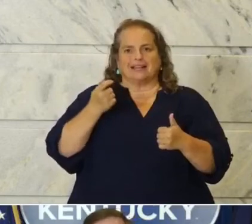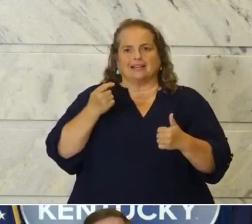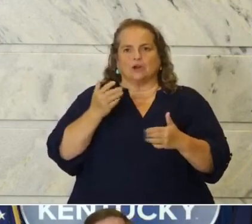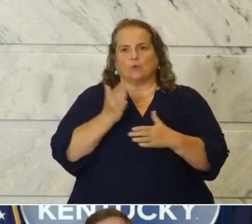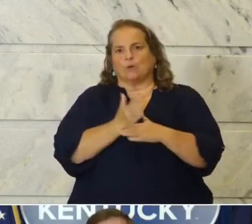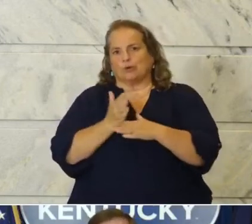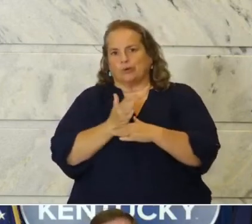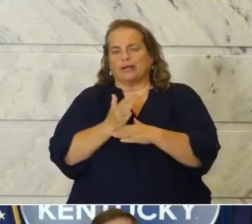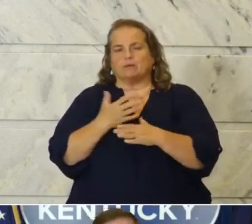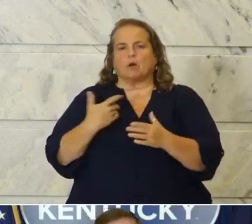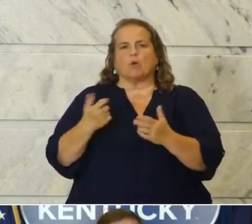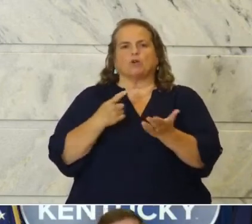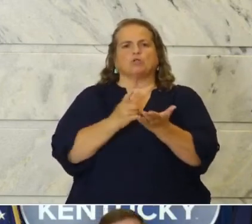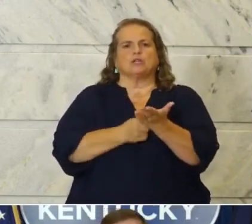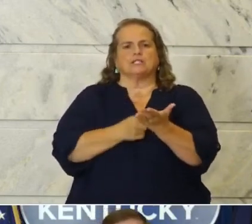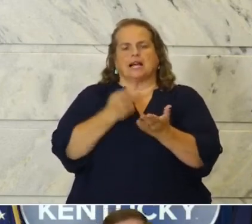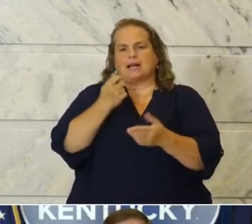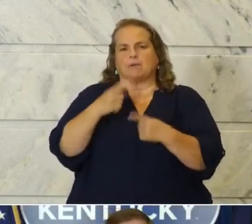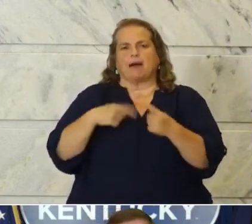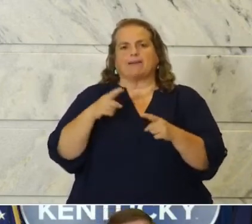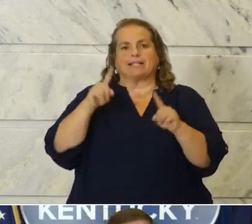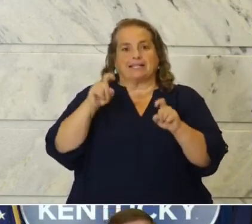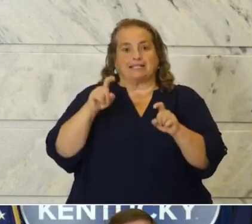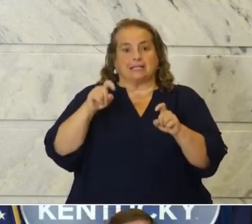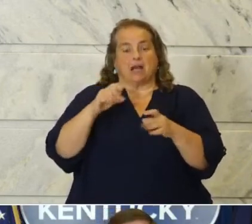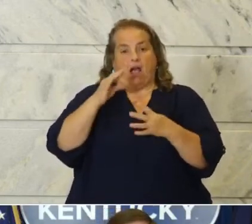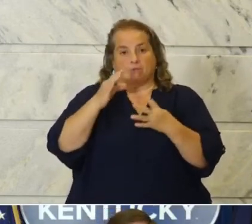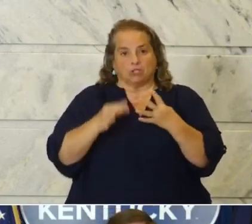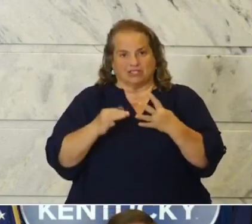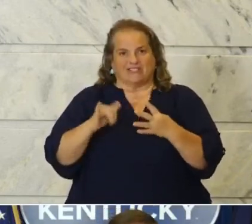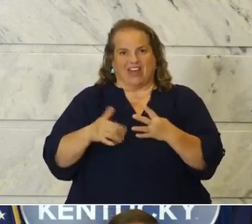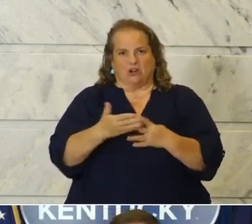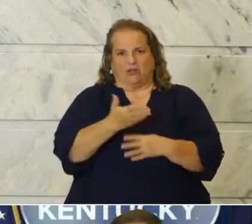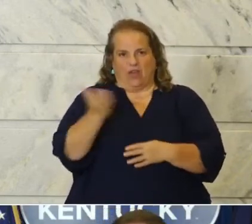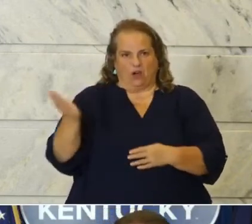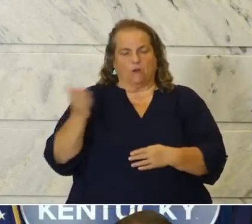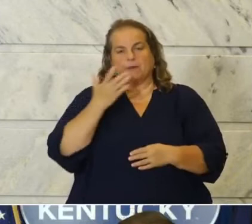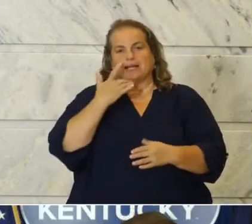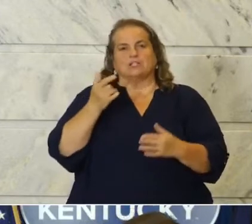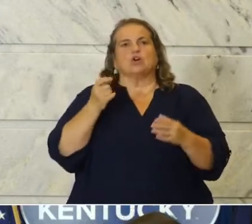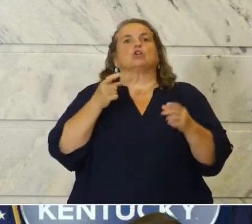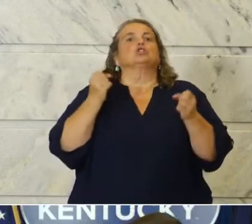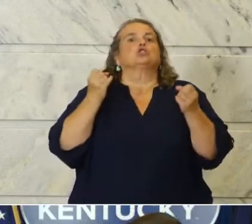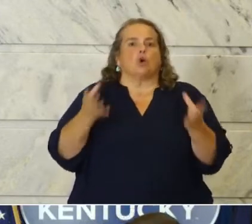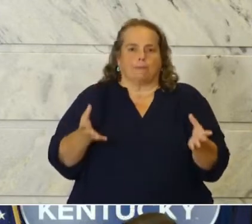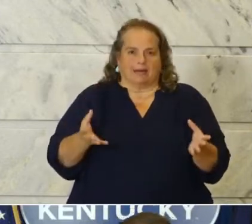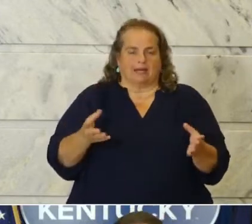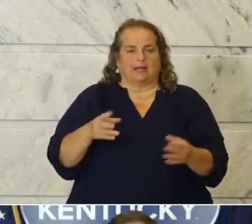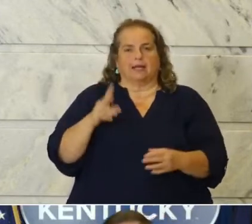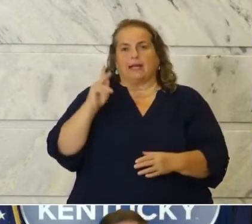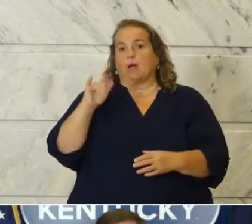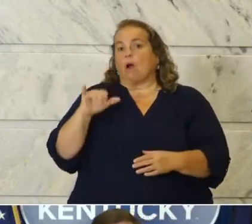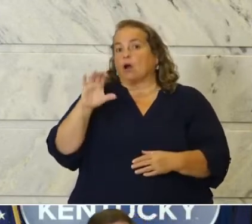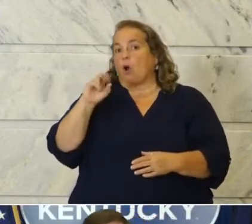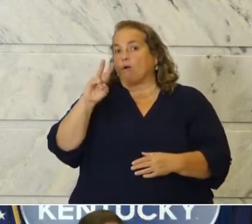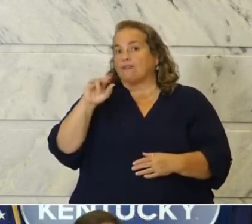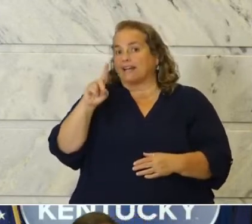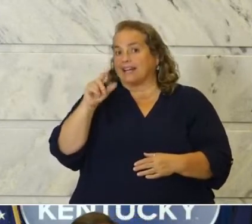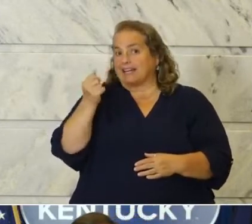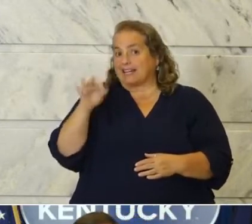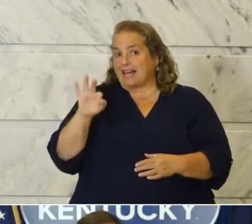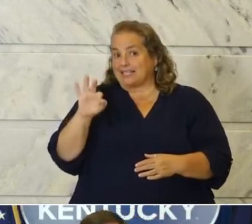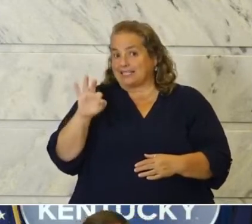I want to talk about the testing options that are out there because there are so many ky covid 19